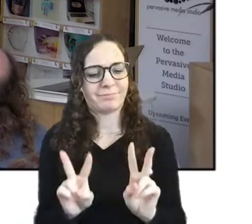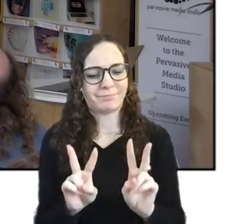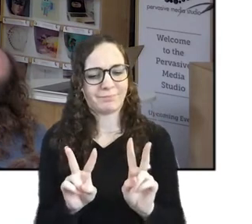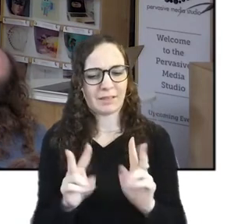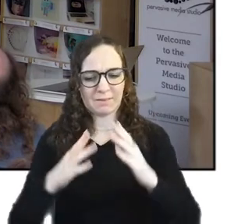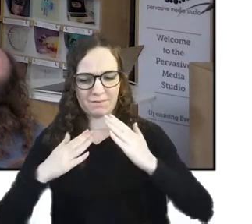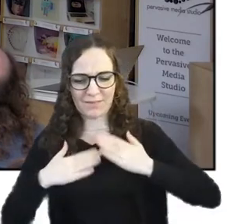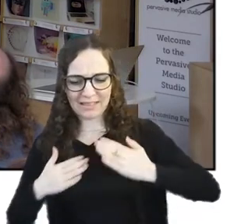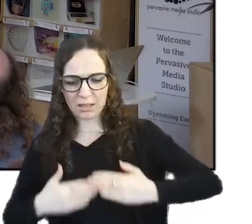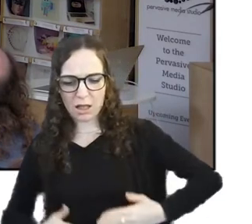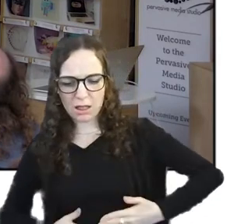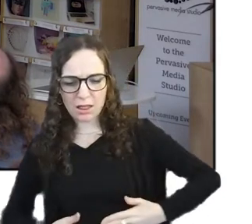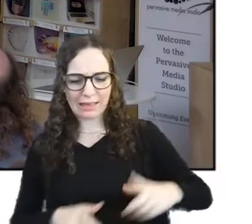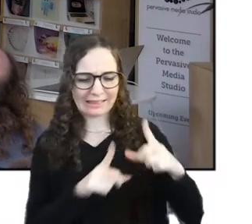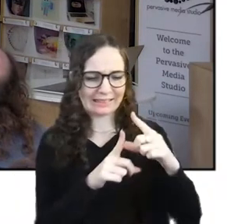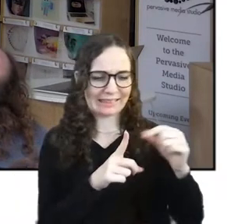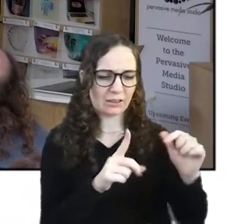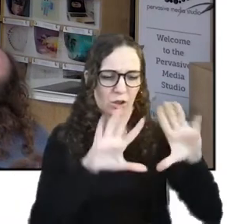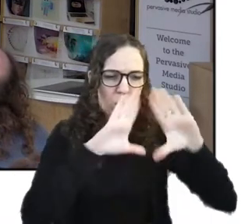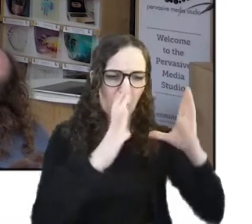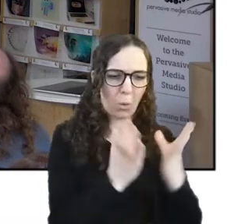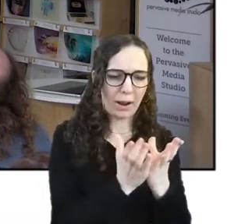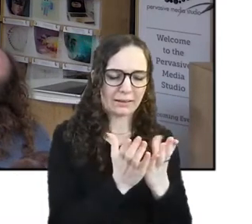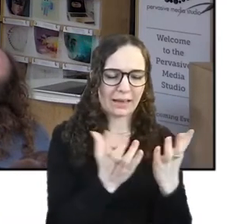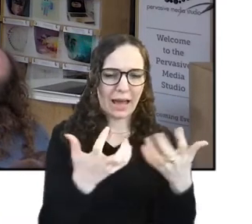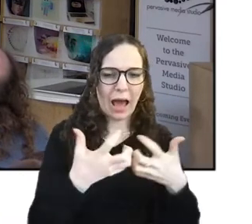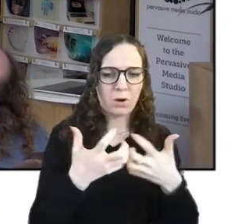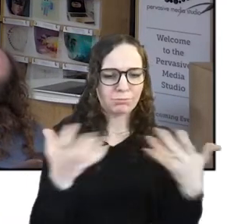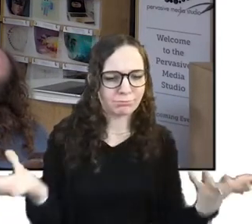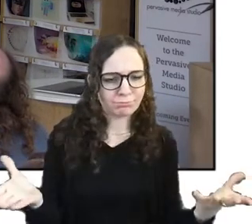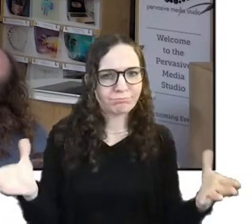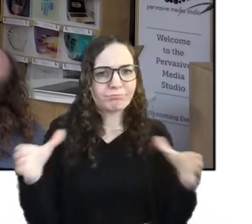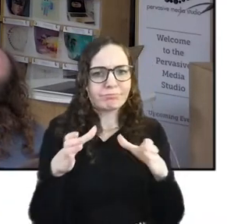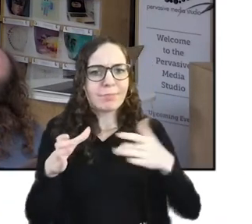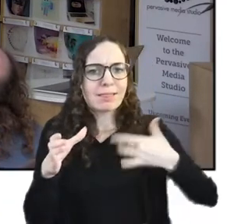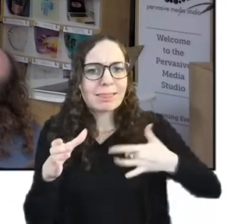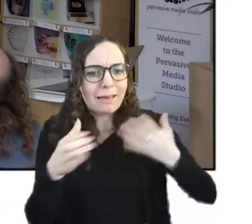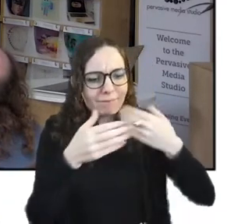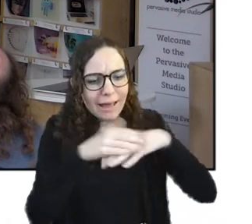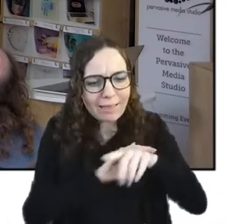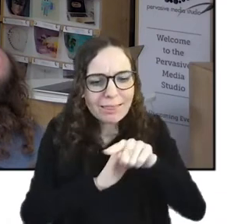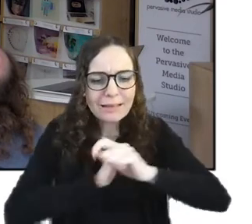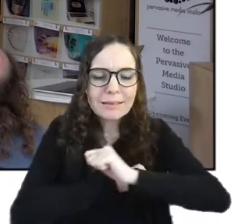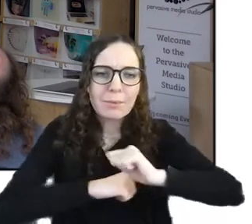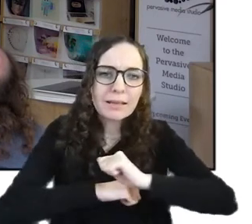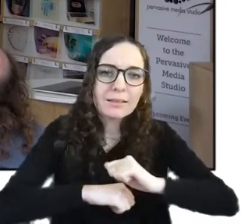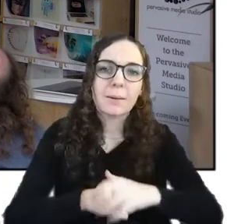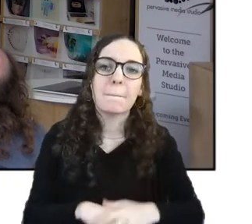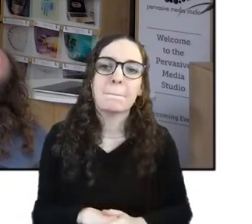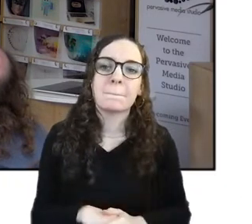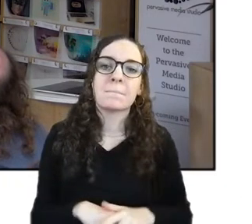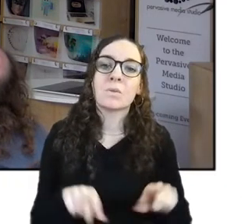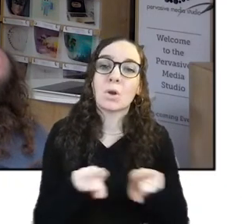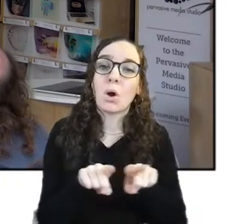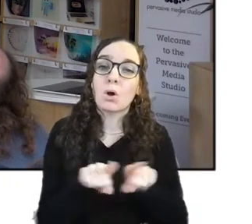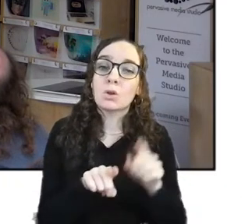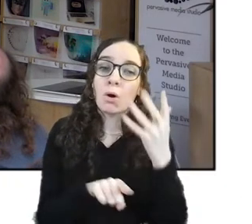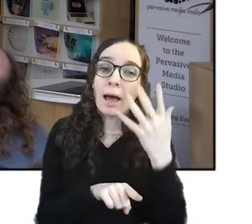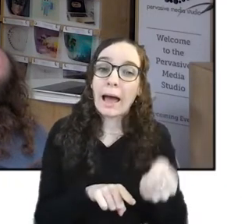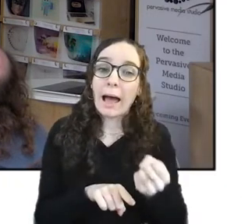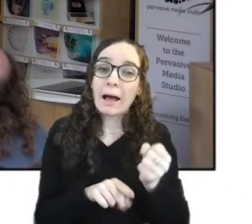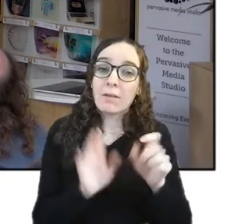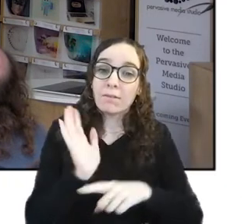and digital worlds. And then we also have an amazing film which is the data institute of